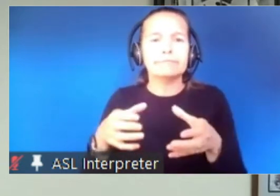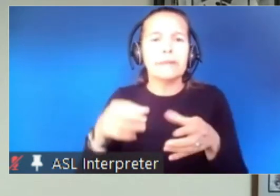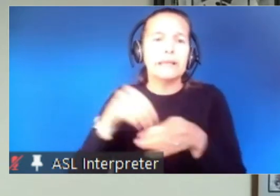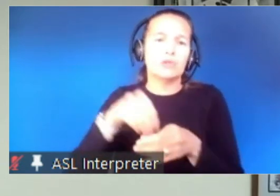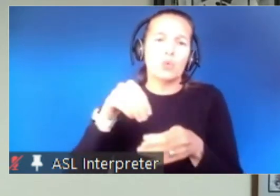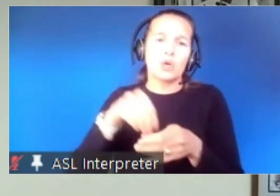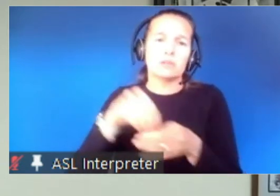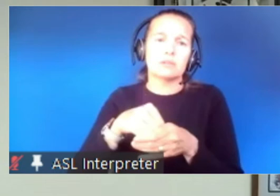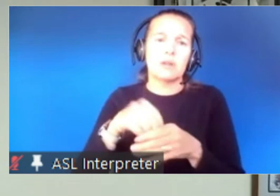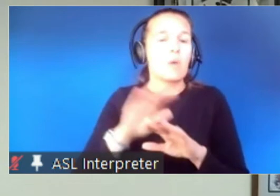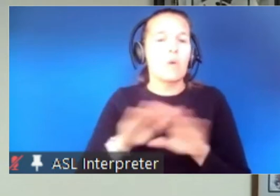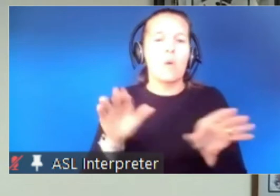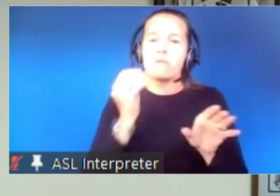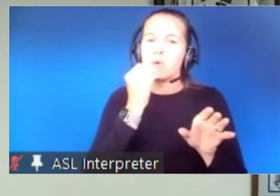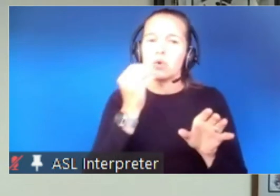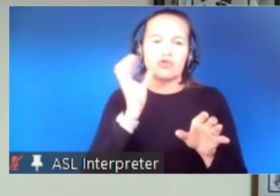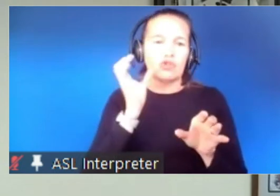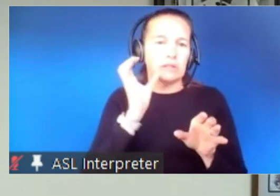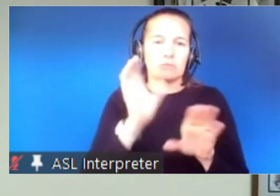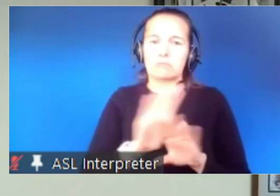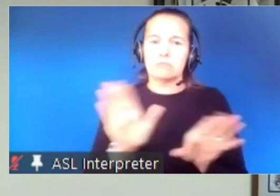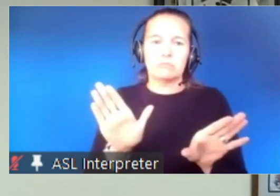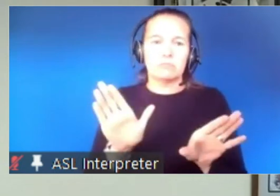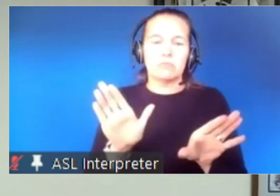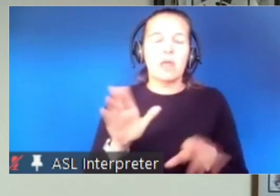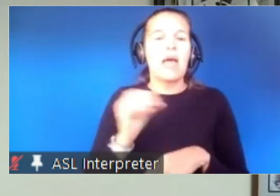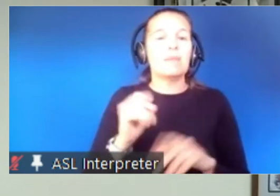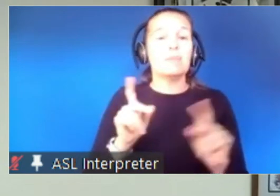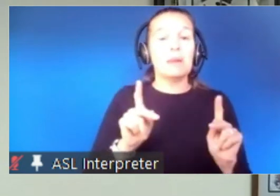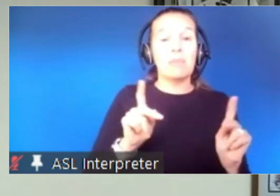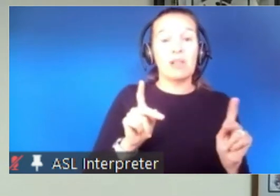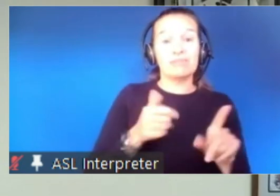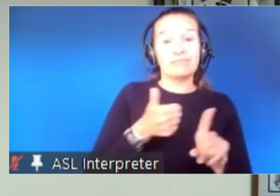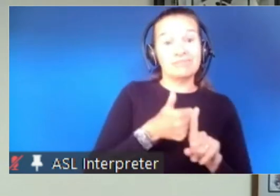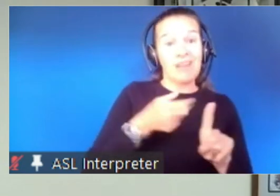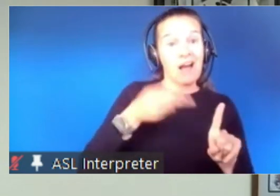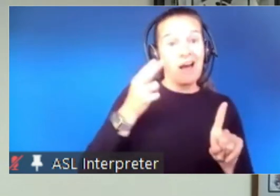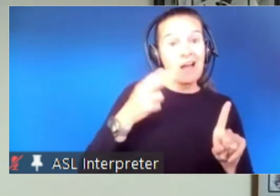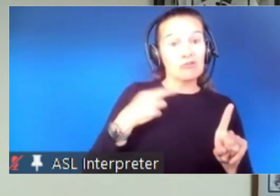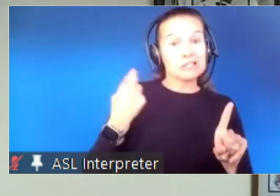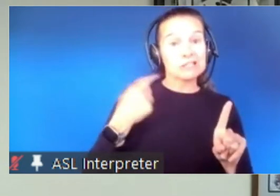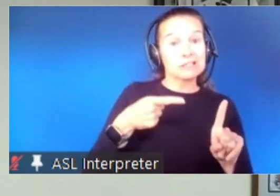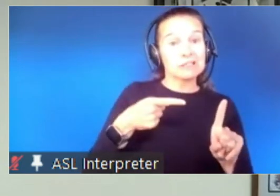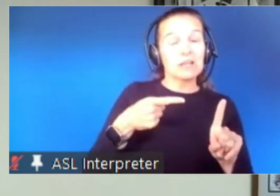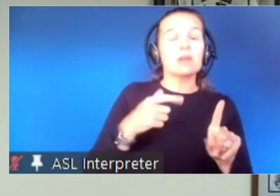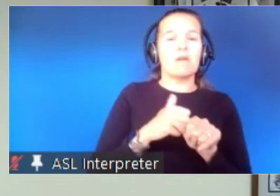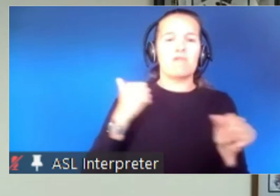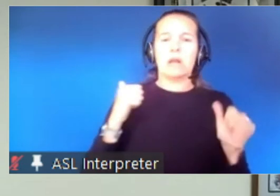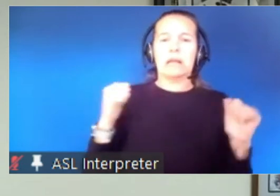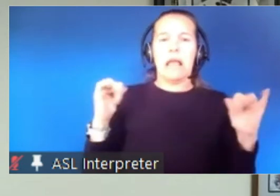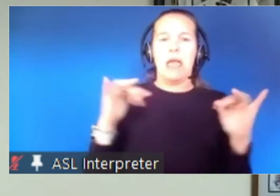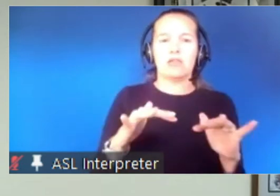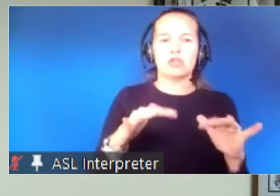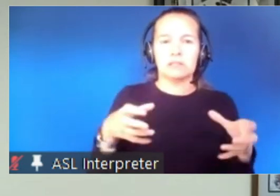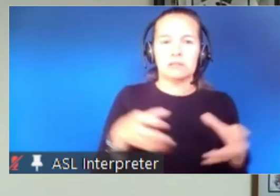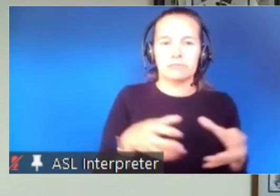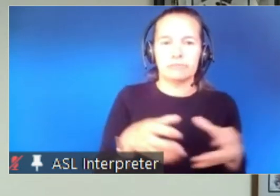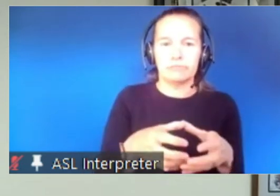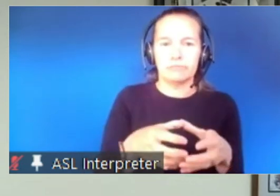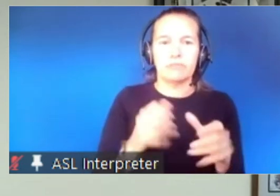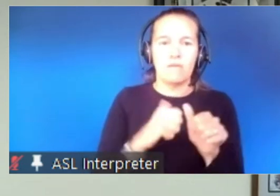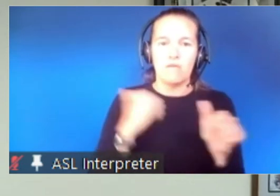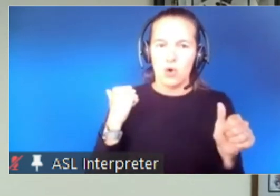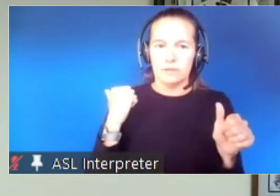uh people who are um higher risks should also avoid these gatherings um